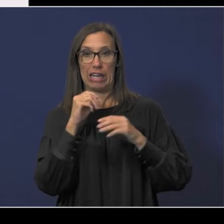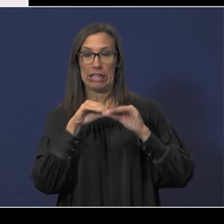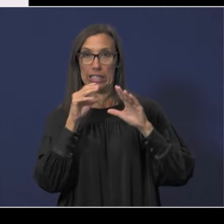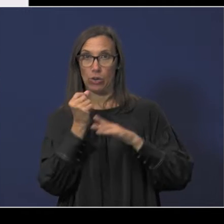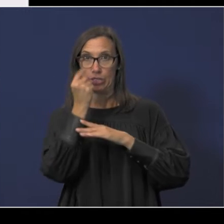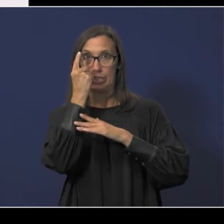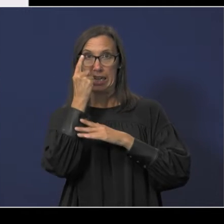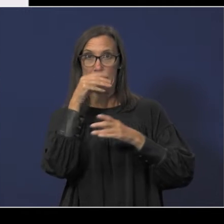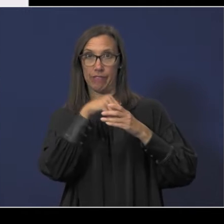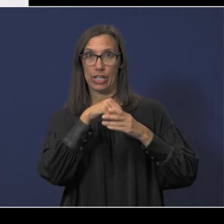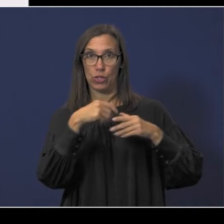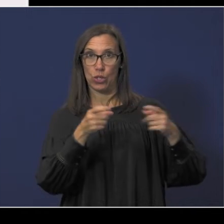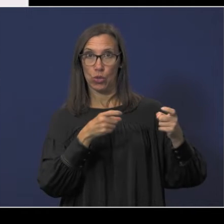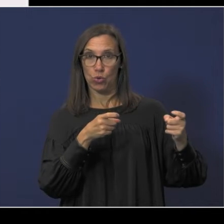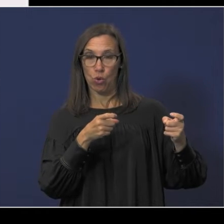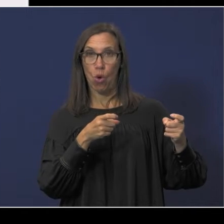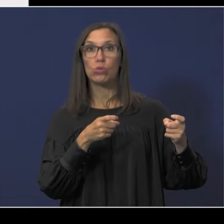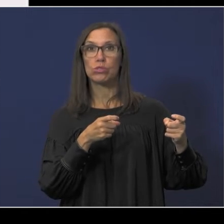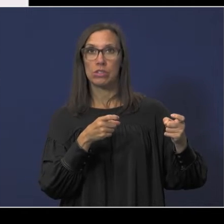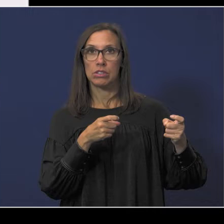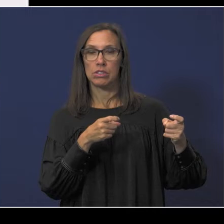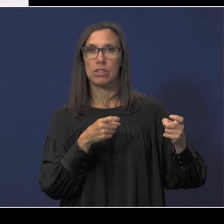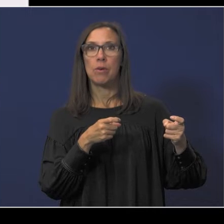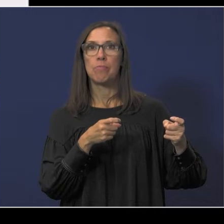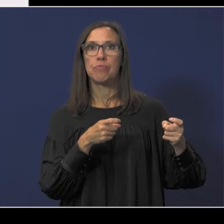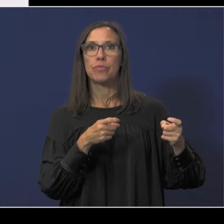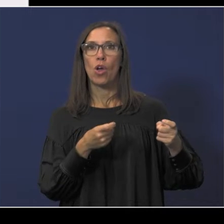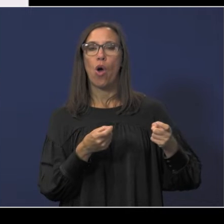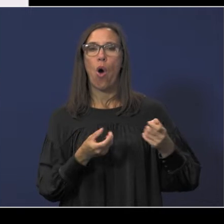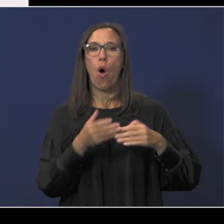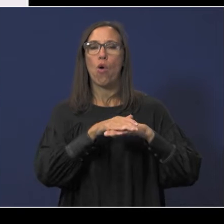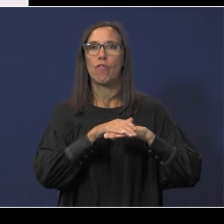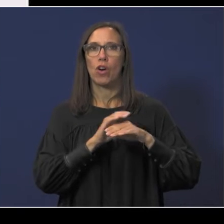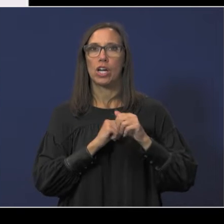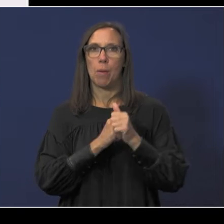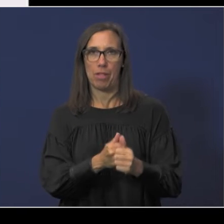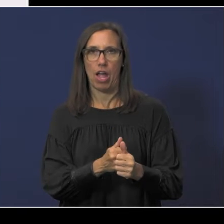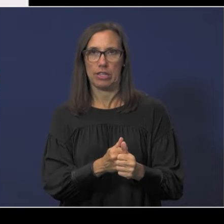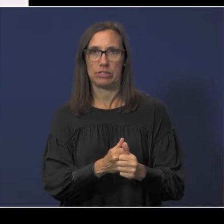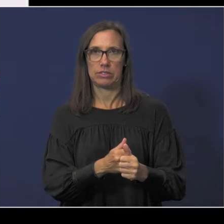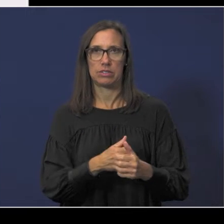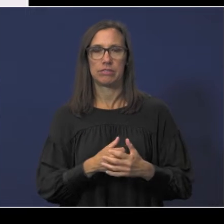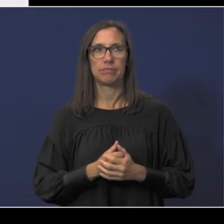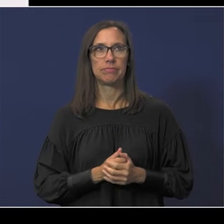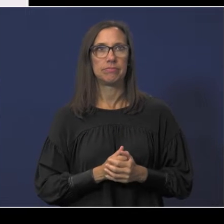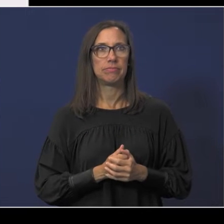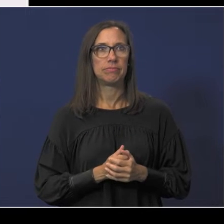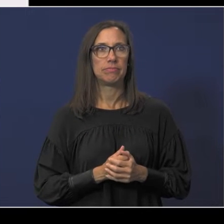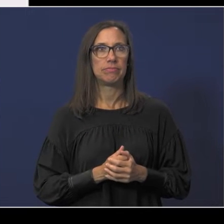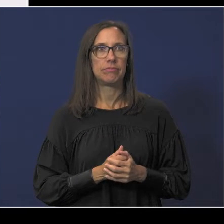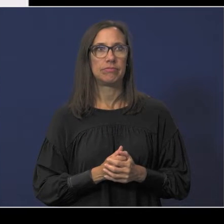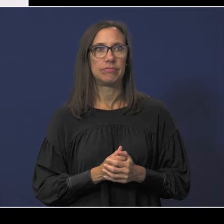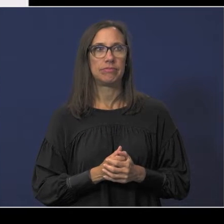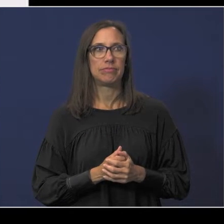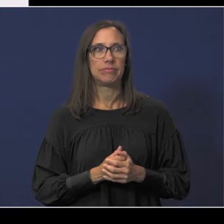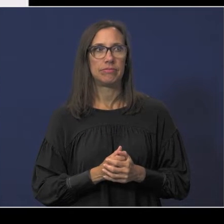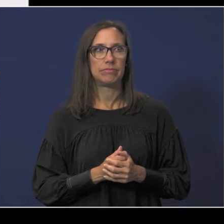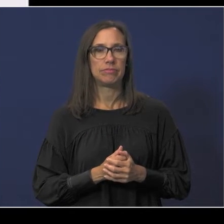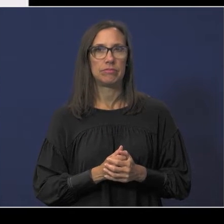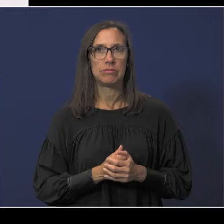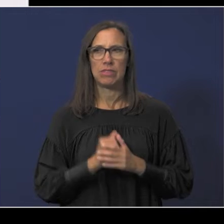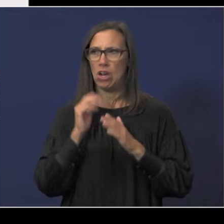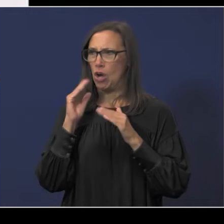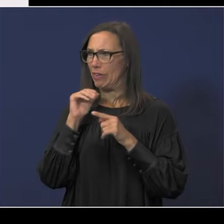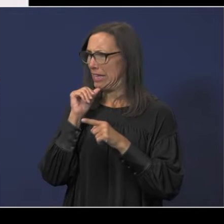uh obtain an understanding of internal controls over compliance i really hope that's not